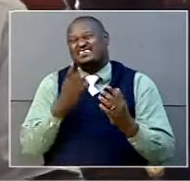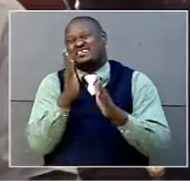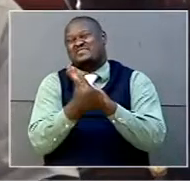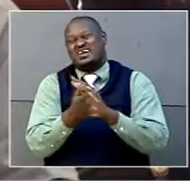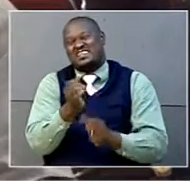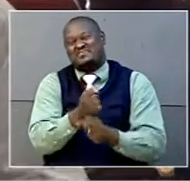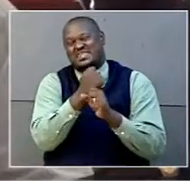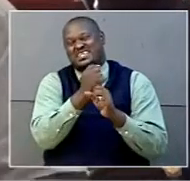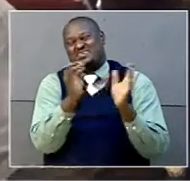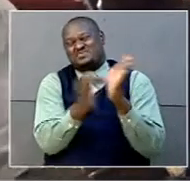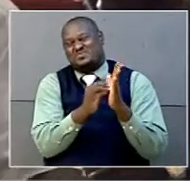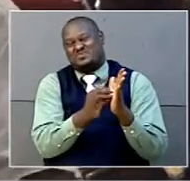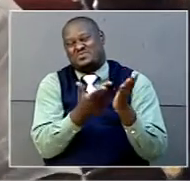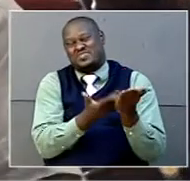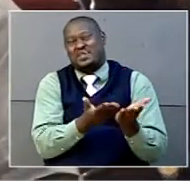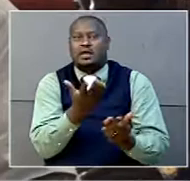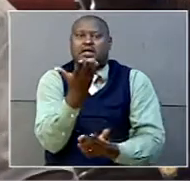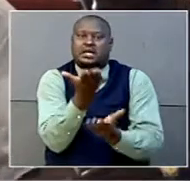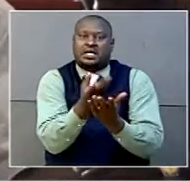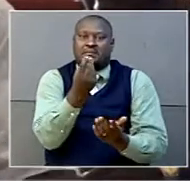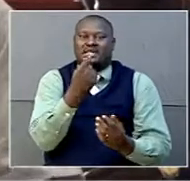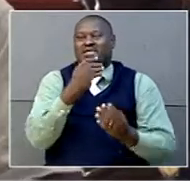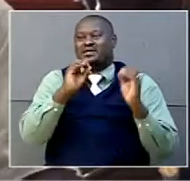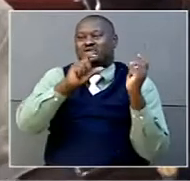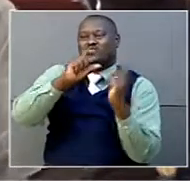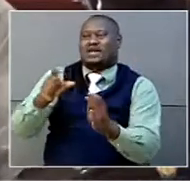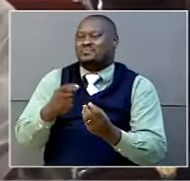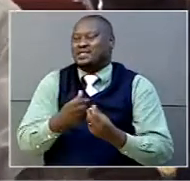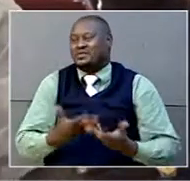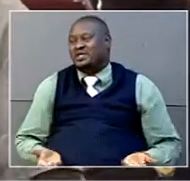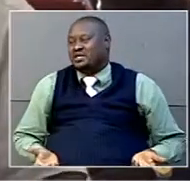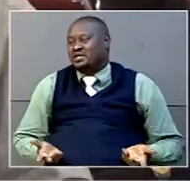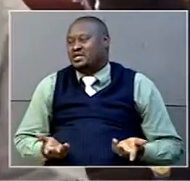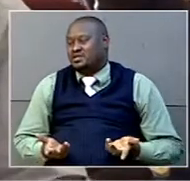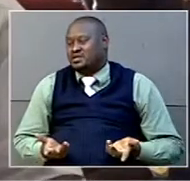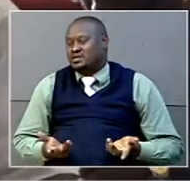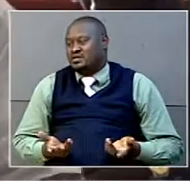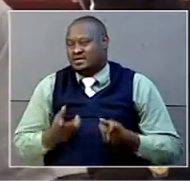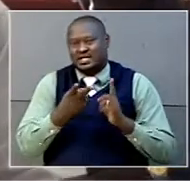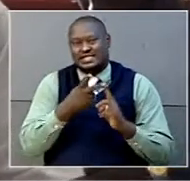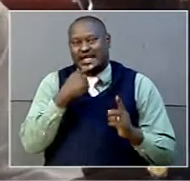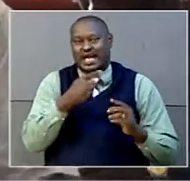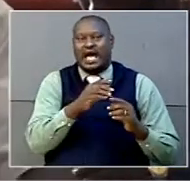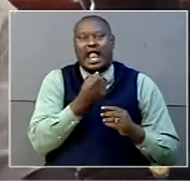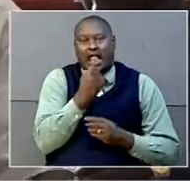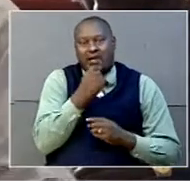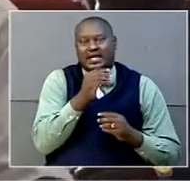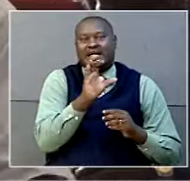the budget. You ask for money, they'll tell you there's no money. The car will tell you about councillor's allowance